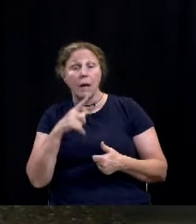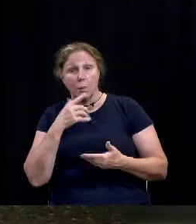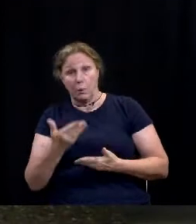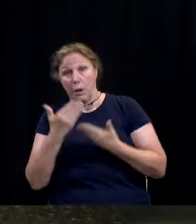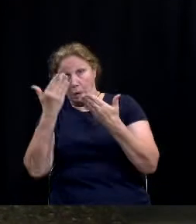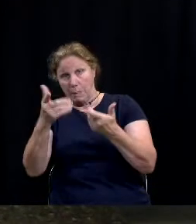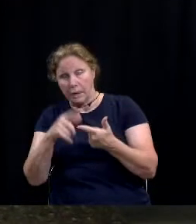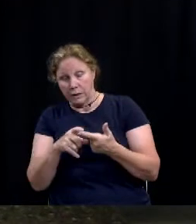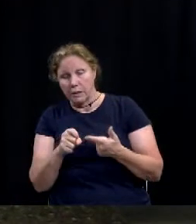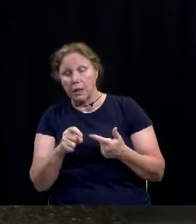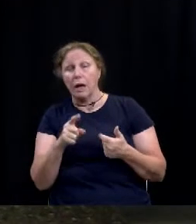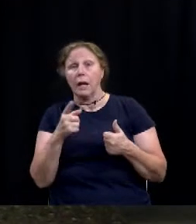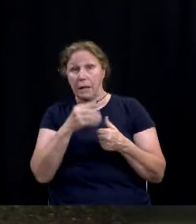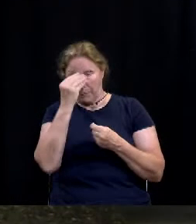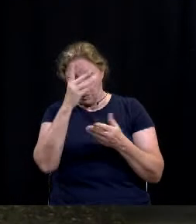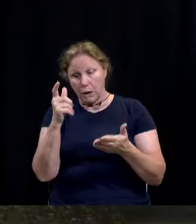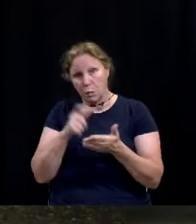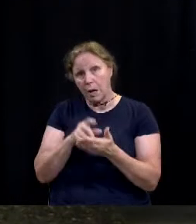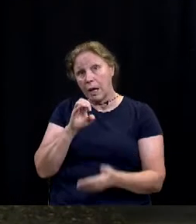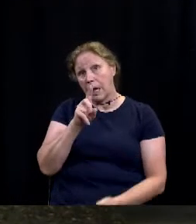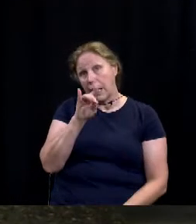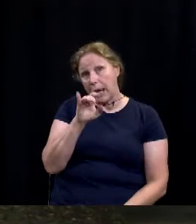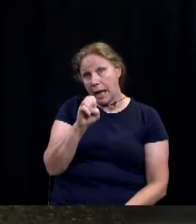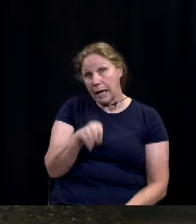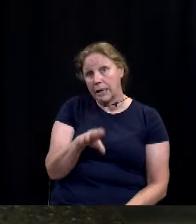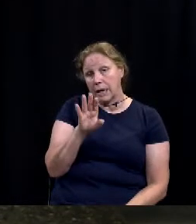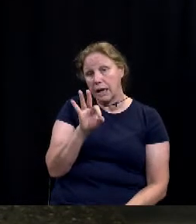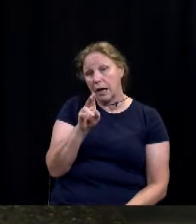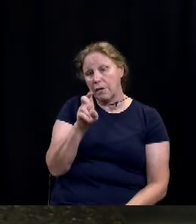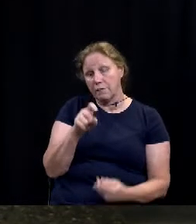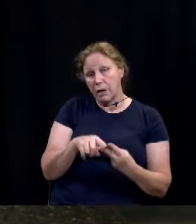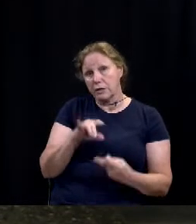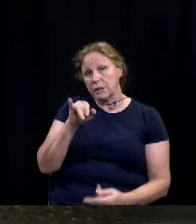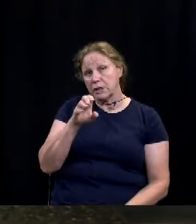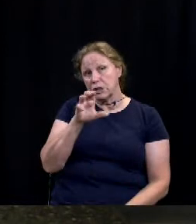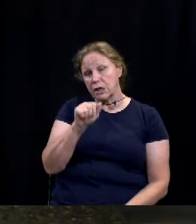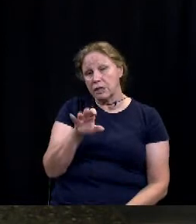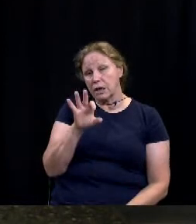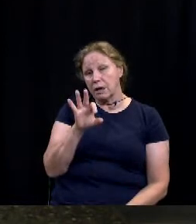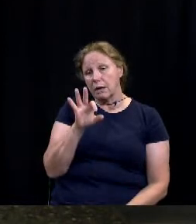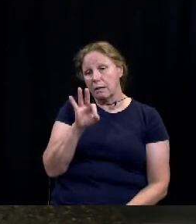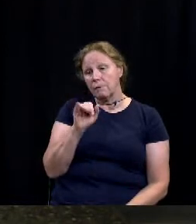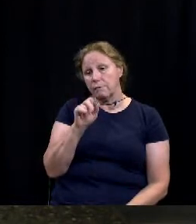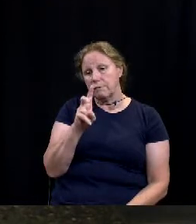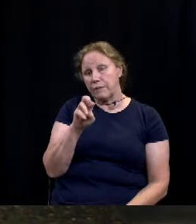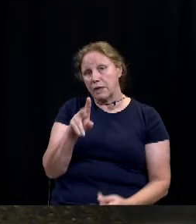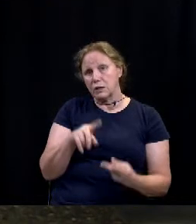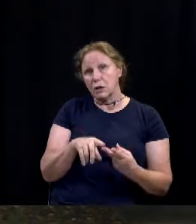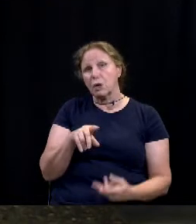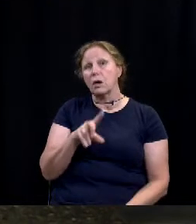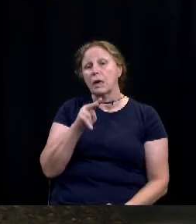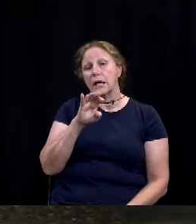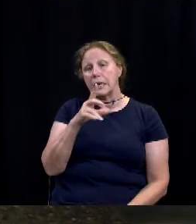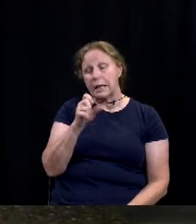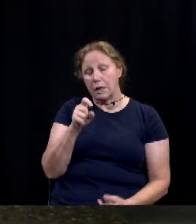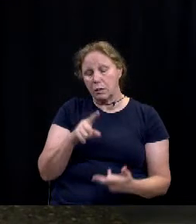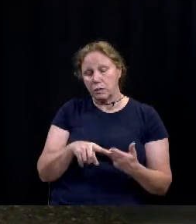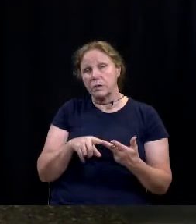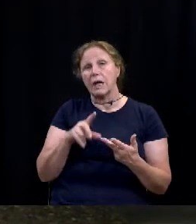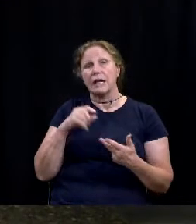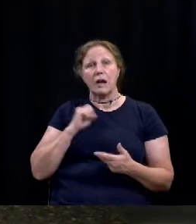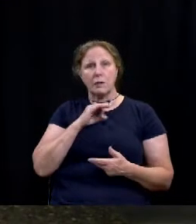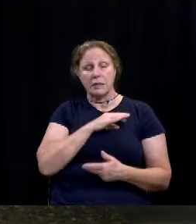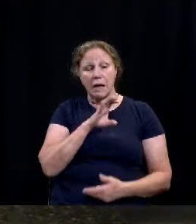Let me recognize Eddie Haas and Jessica Vassar of Friesen Nichols as well as our staff, Clint